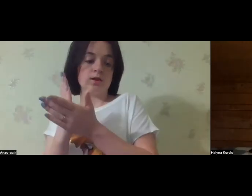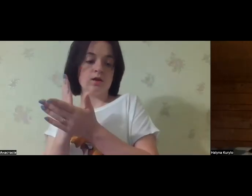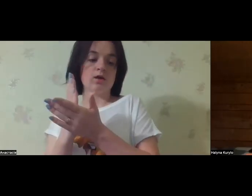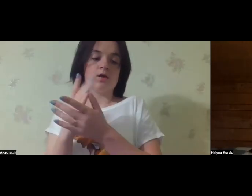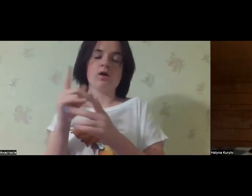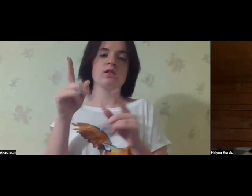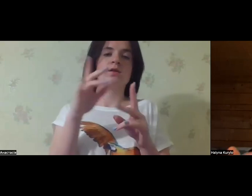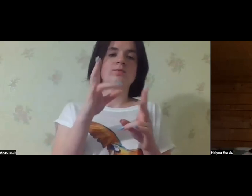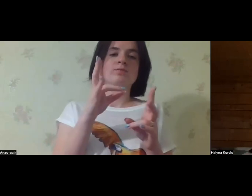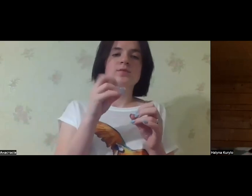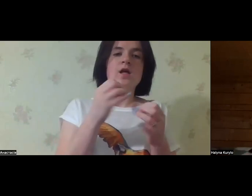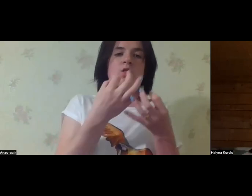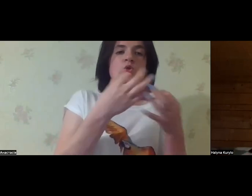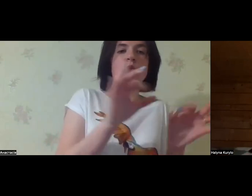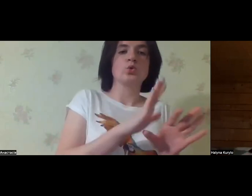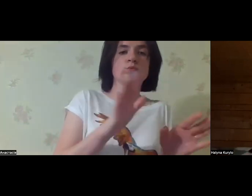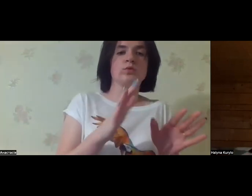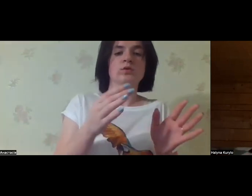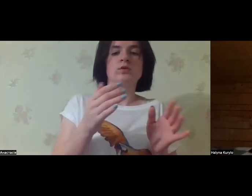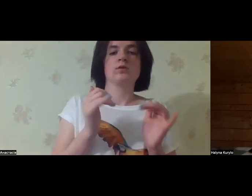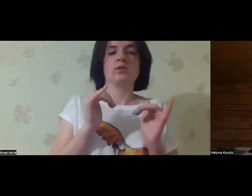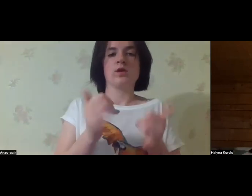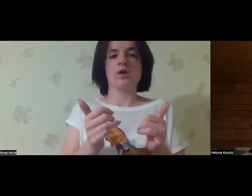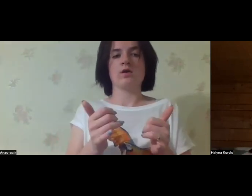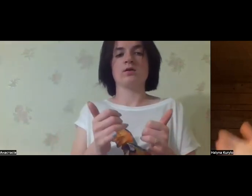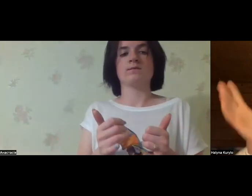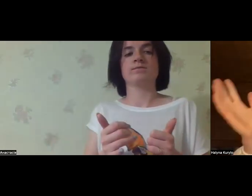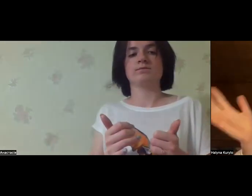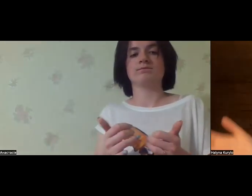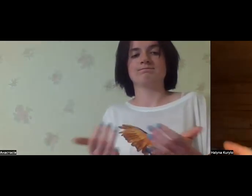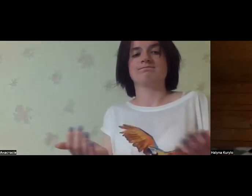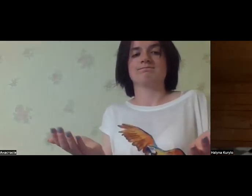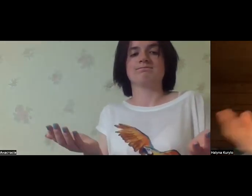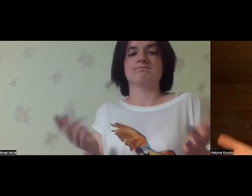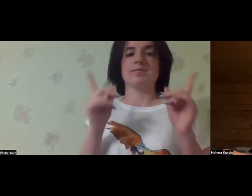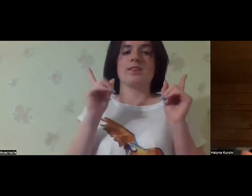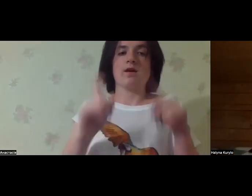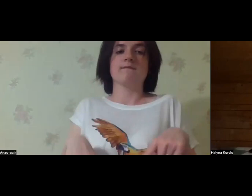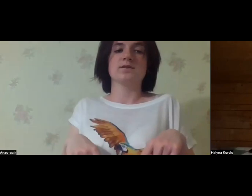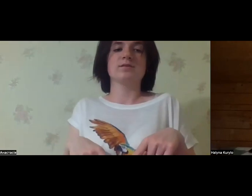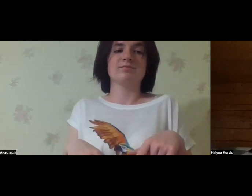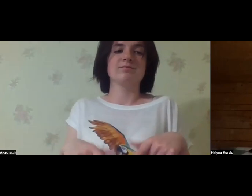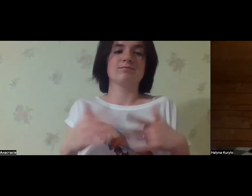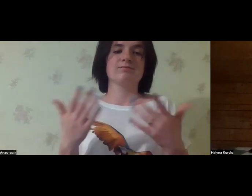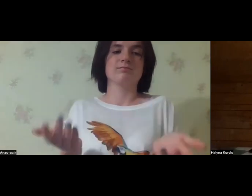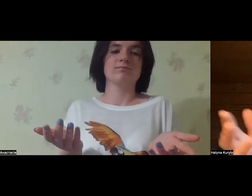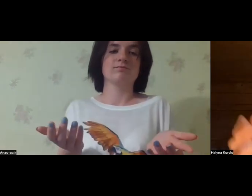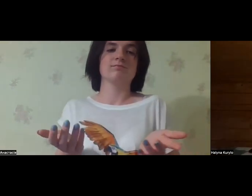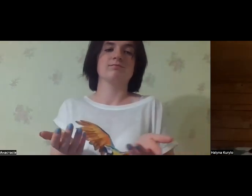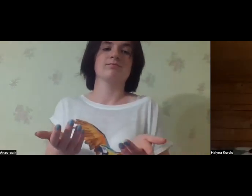available. They exist, but they are not accessible for their beneficiaries, basically.